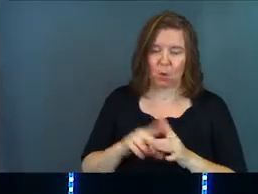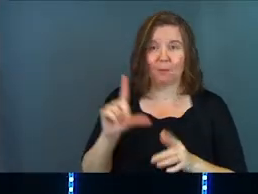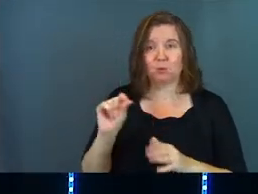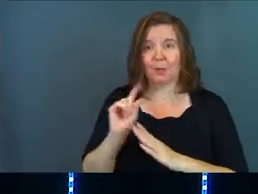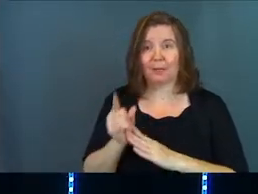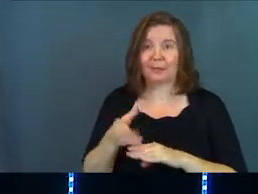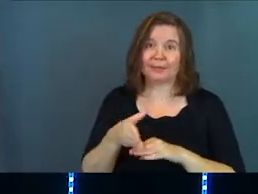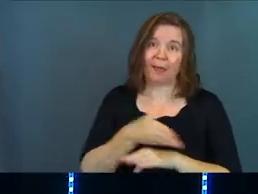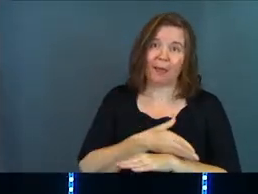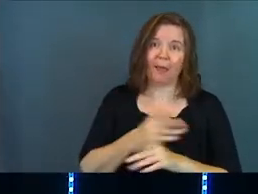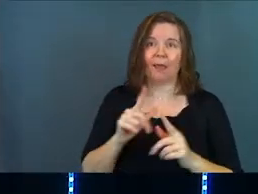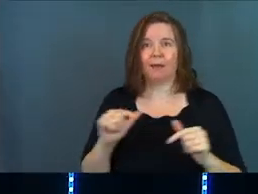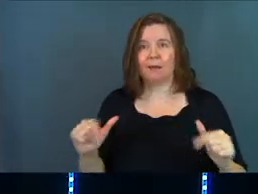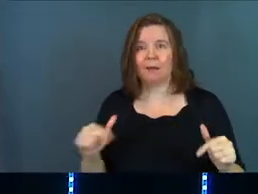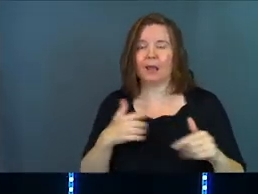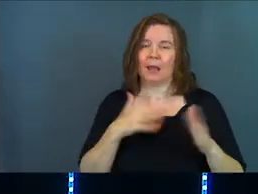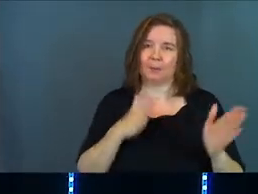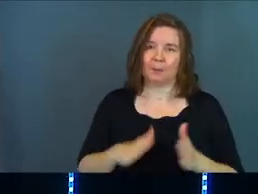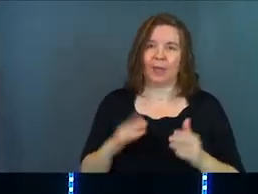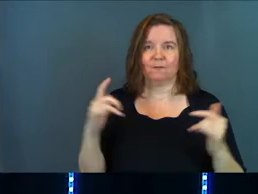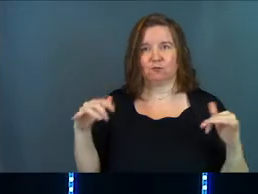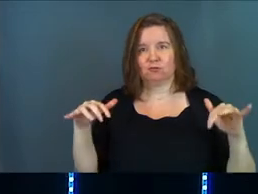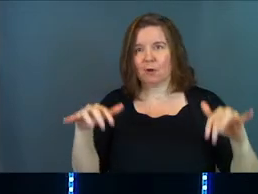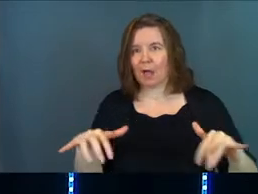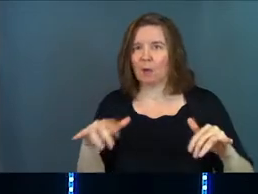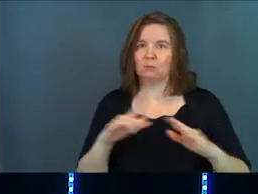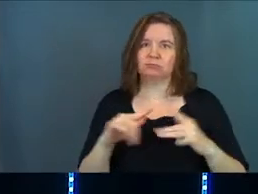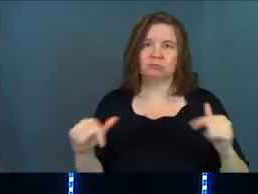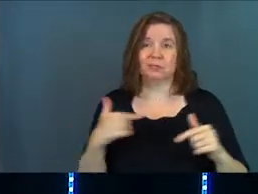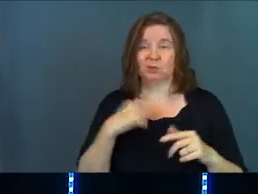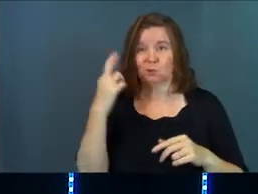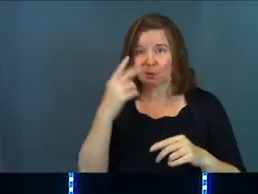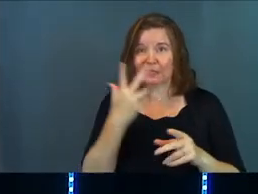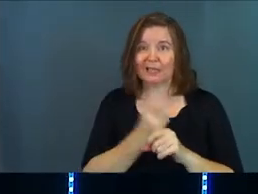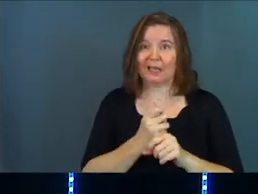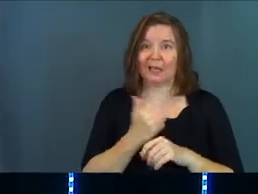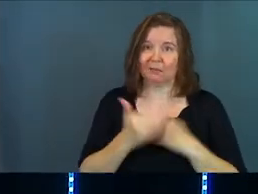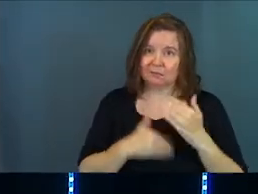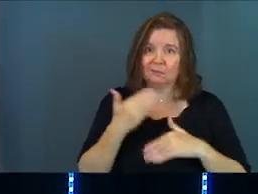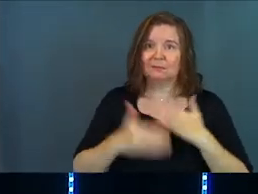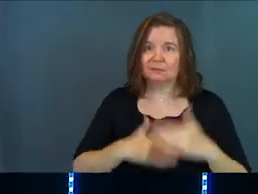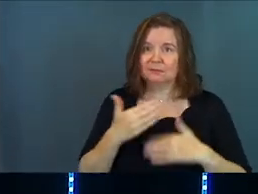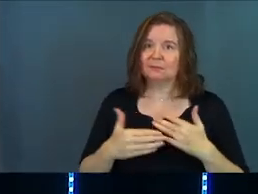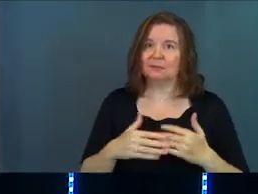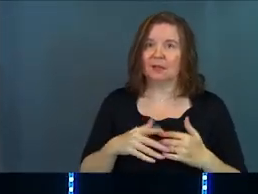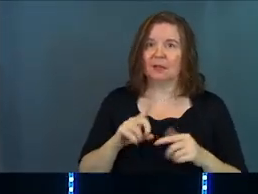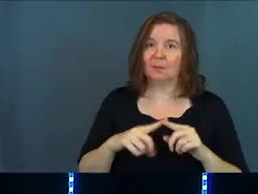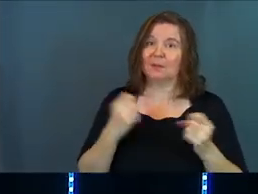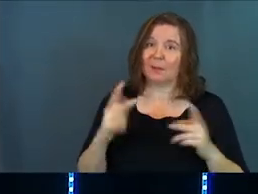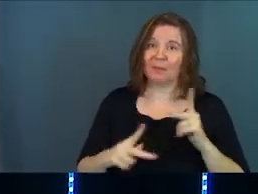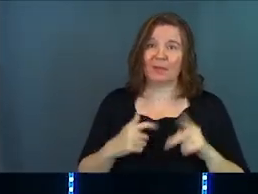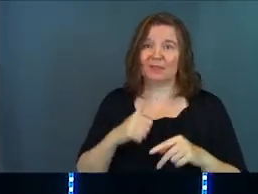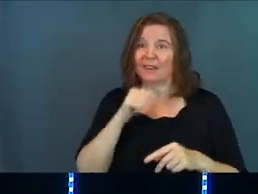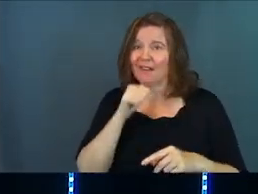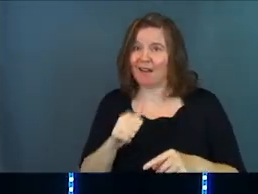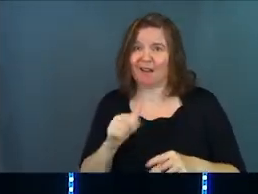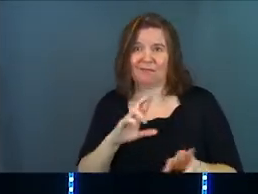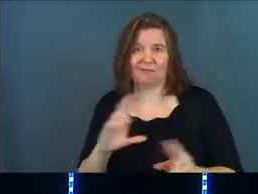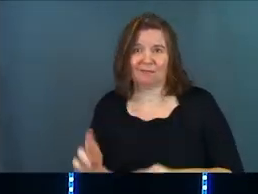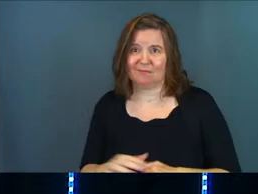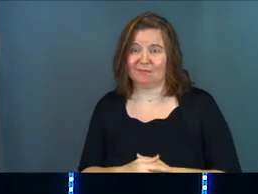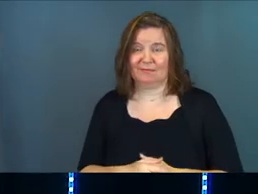up probably 20 minutes ahead and, and, and plan for crowds and all this kind of stuff until you really get the hang of this. You need a bunch of people that aren't